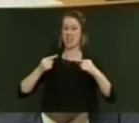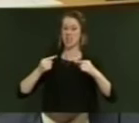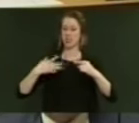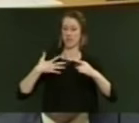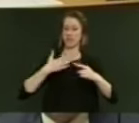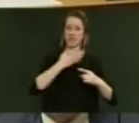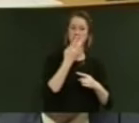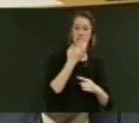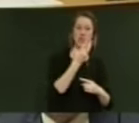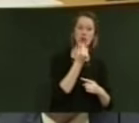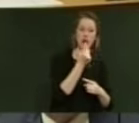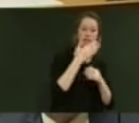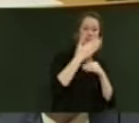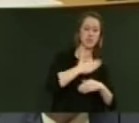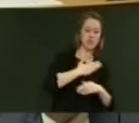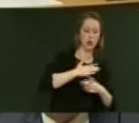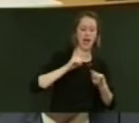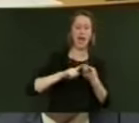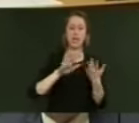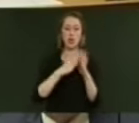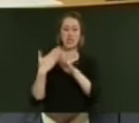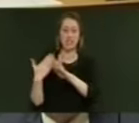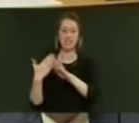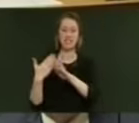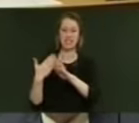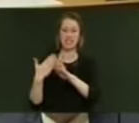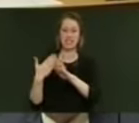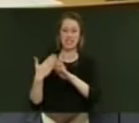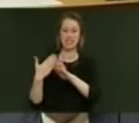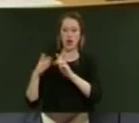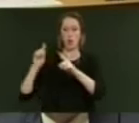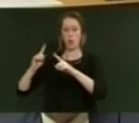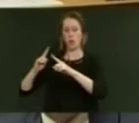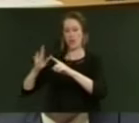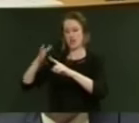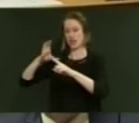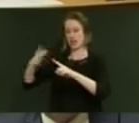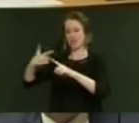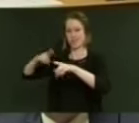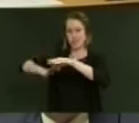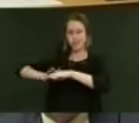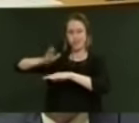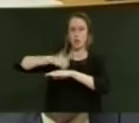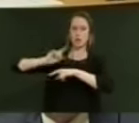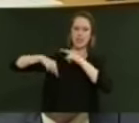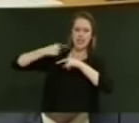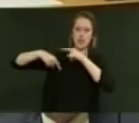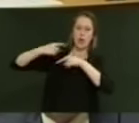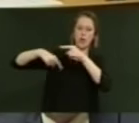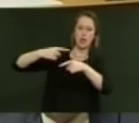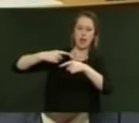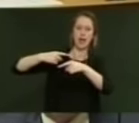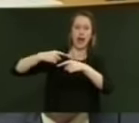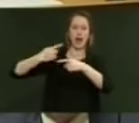our economy and for our communities the hard-won gains this country has made, and secure them